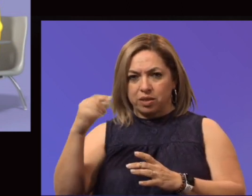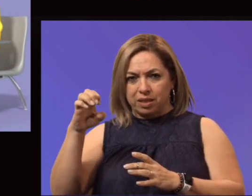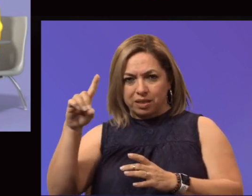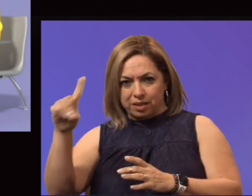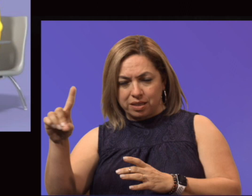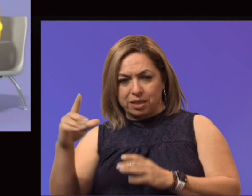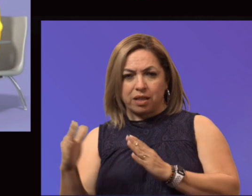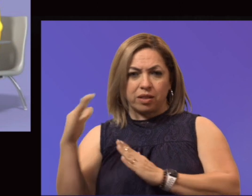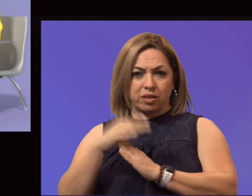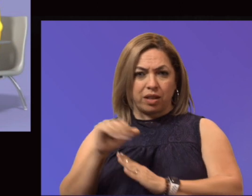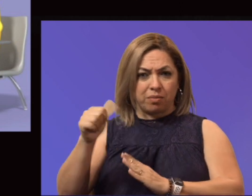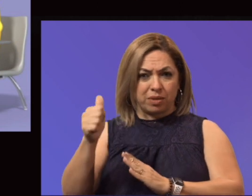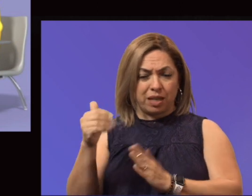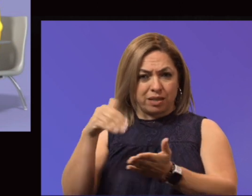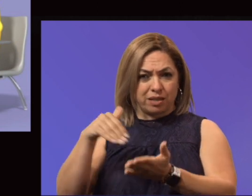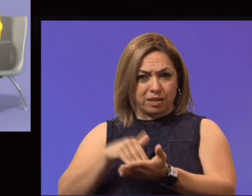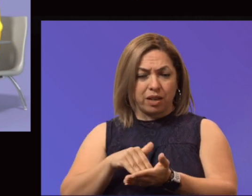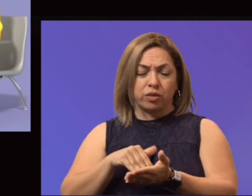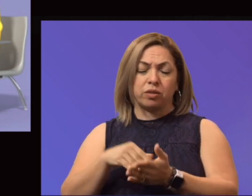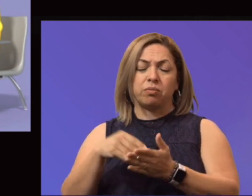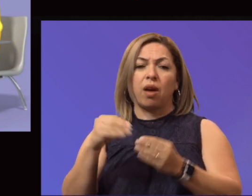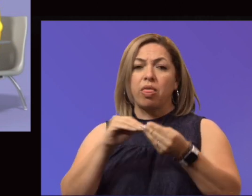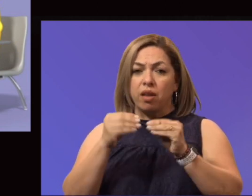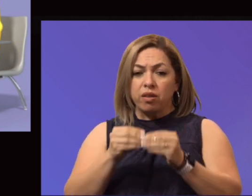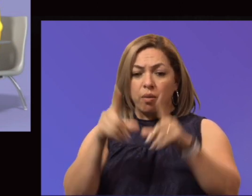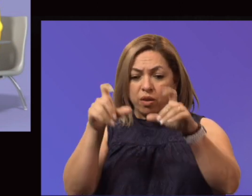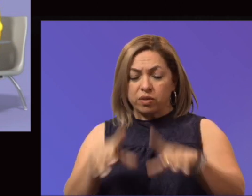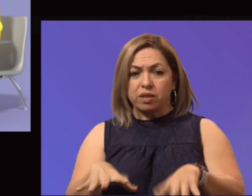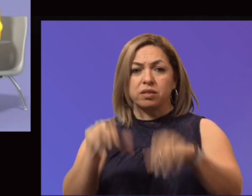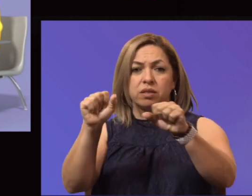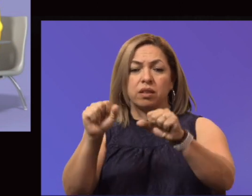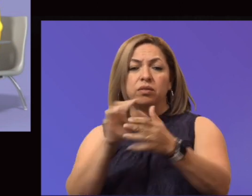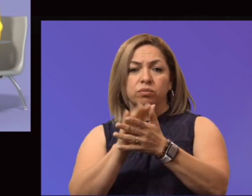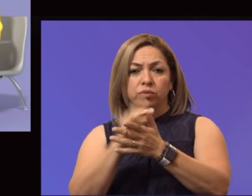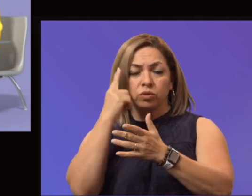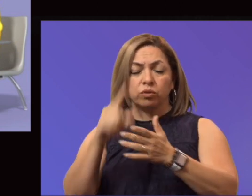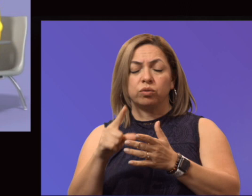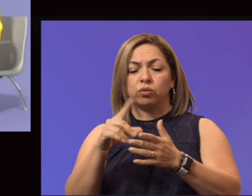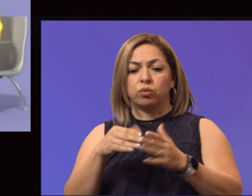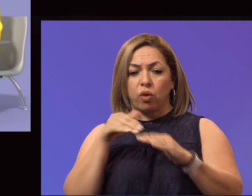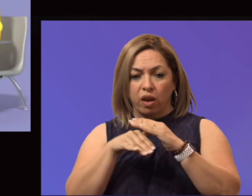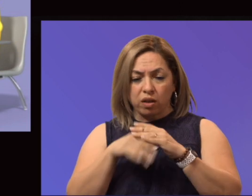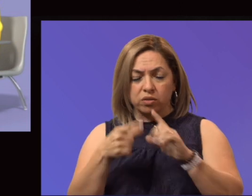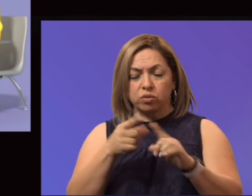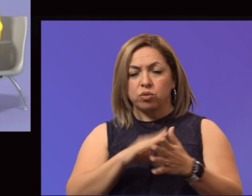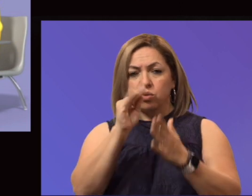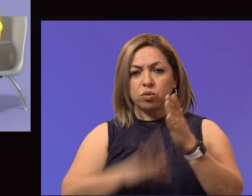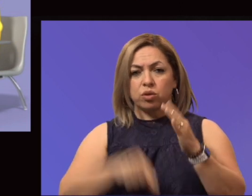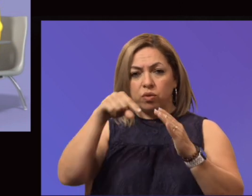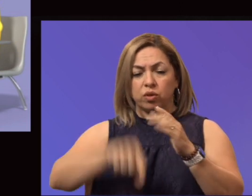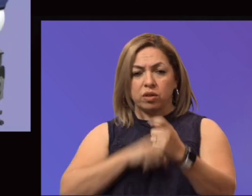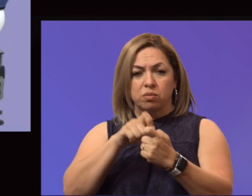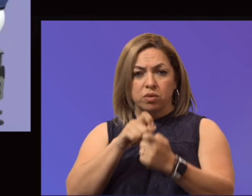centers by the number of exams taken. So kudos again for ensuring that students have access to these particular resources that they